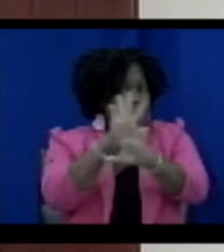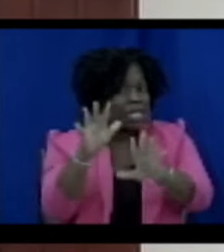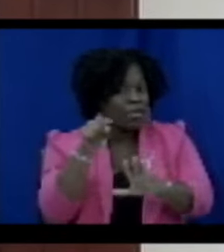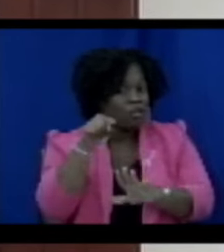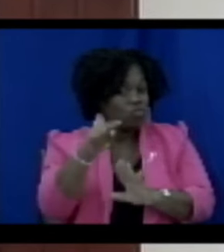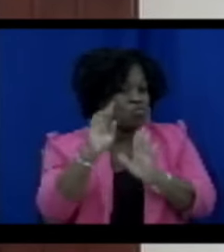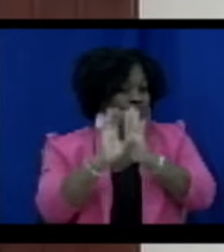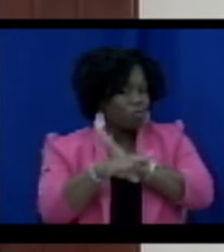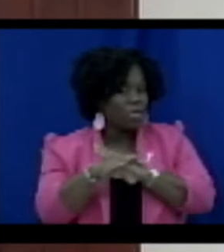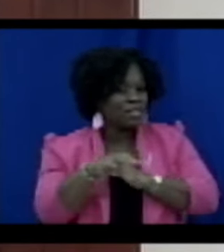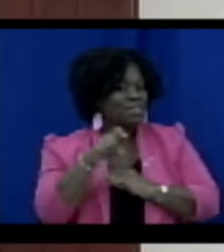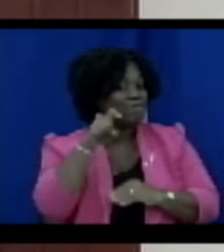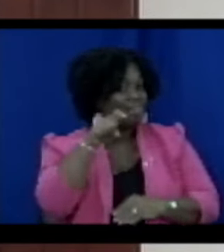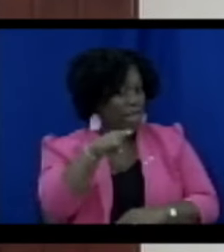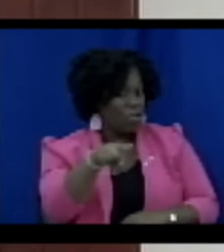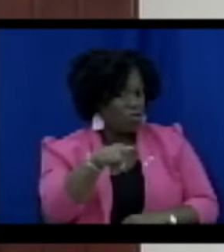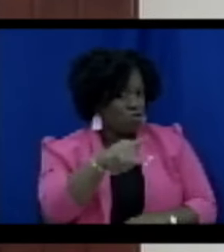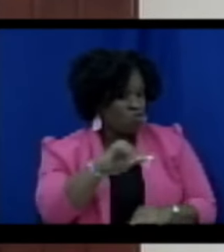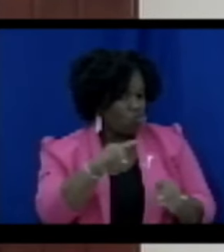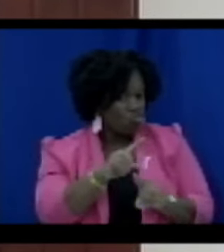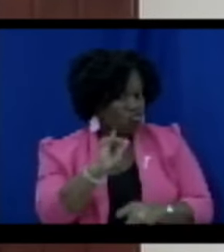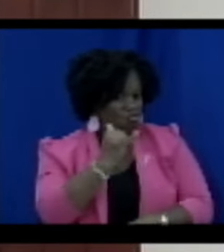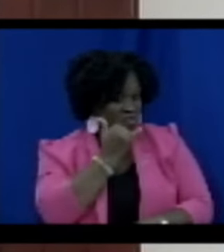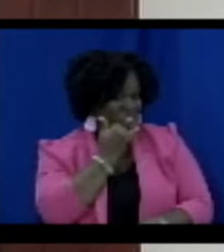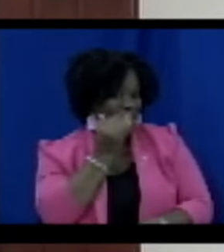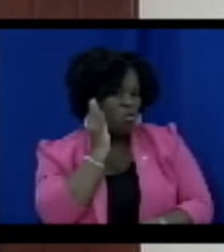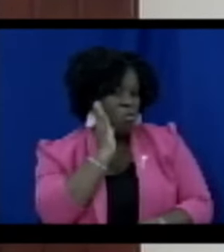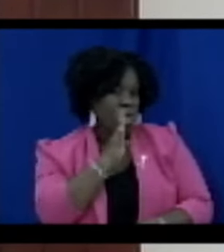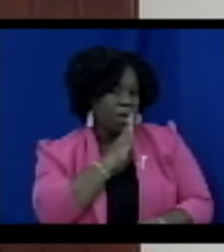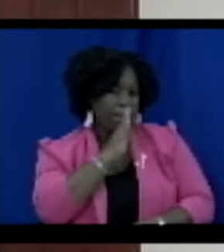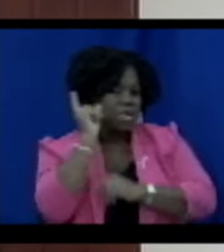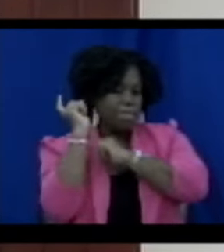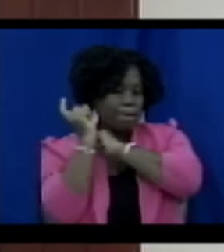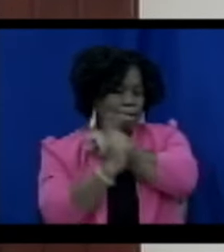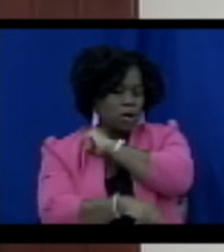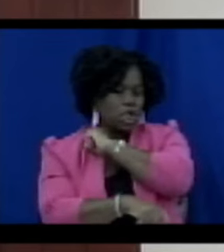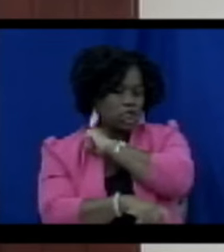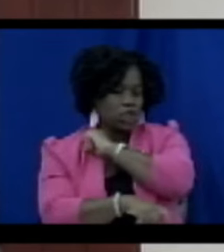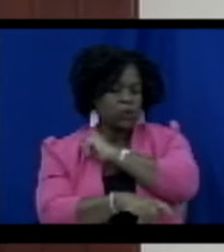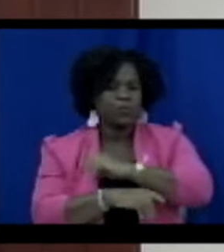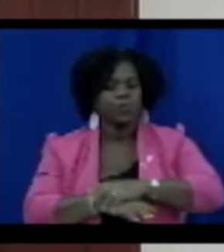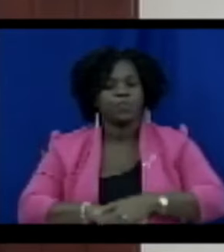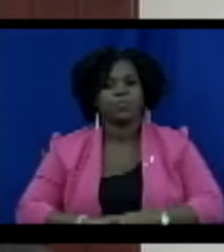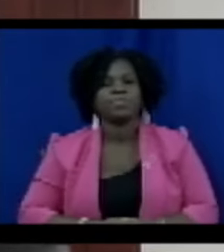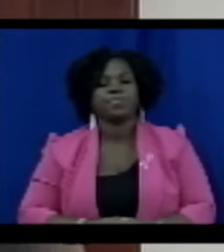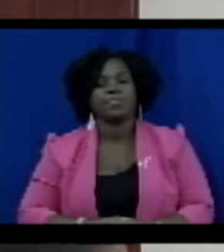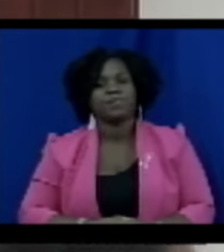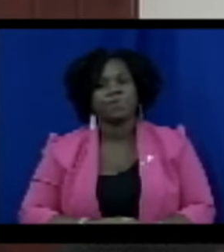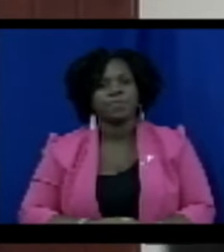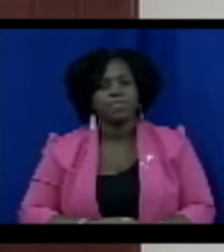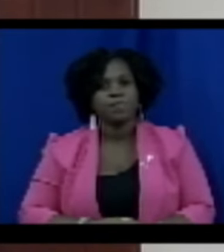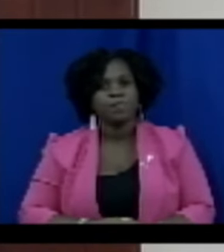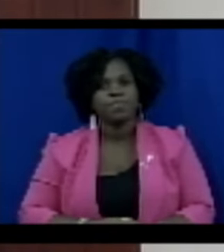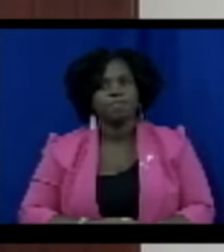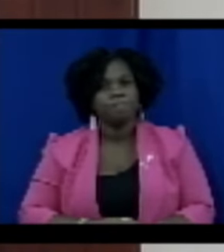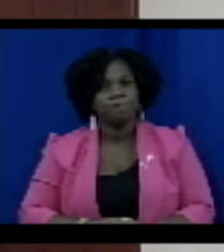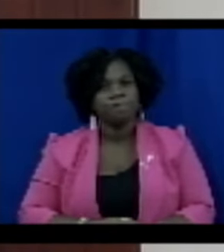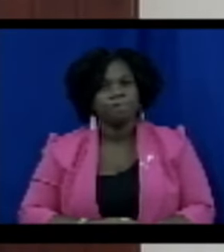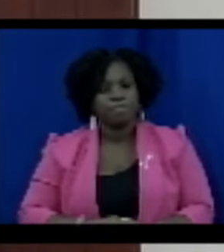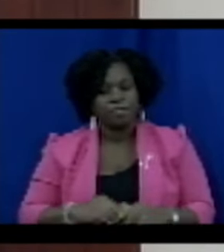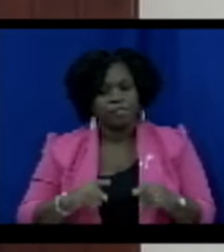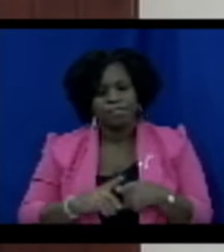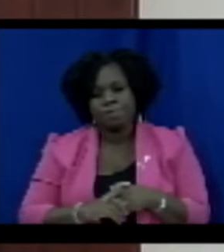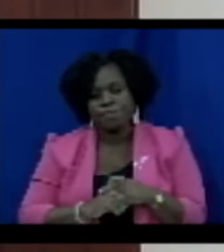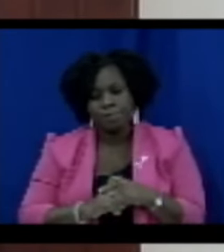not go unpunished. The fear of facing similar consequences acts as a deterrent across society.